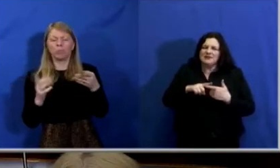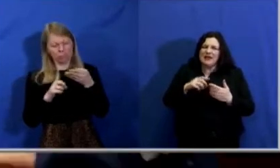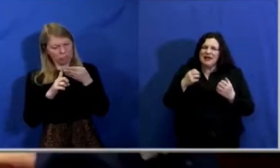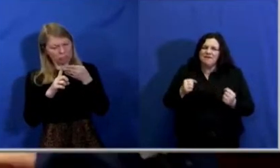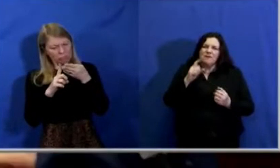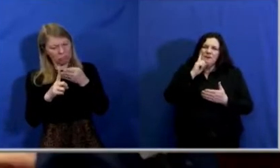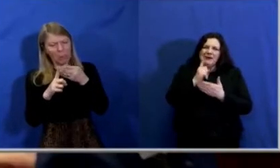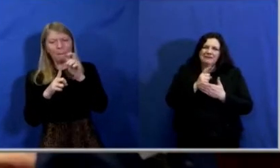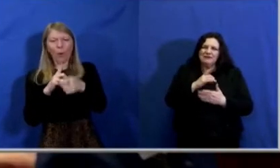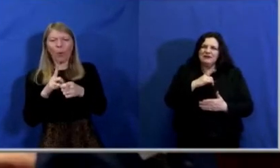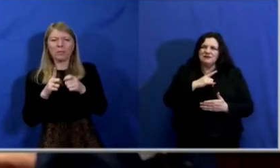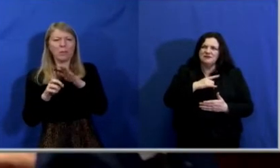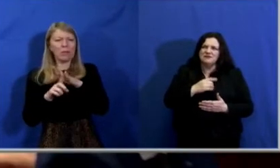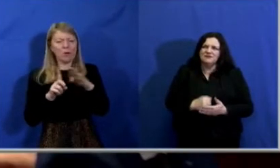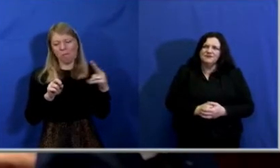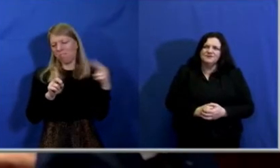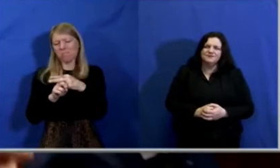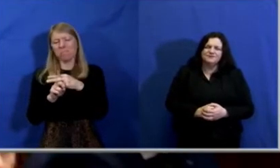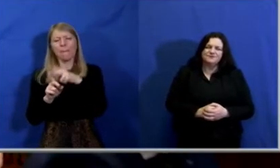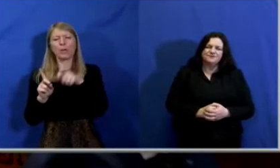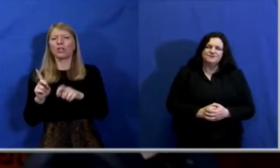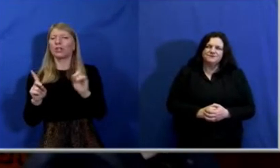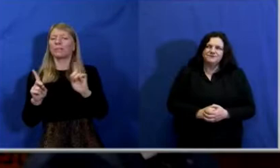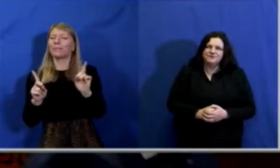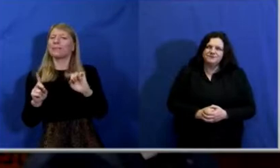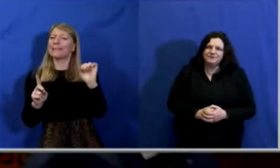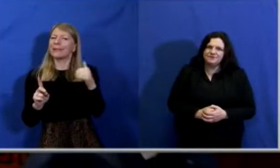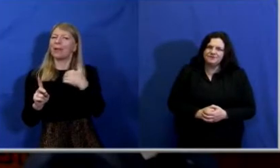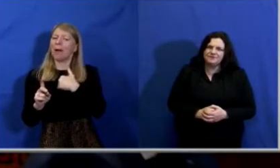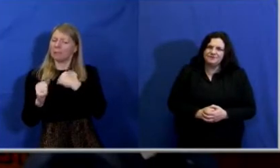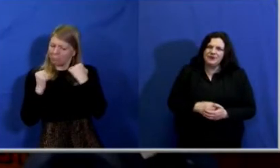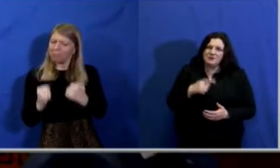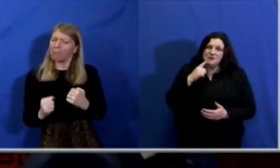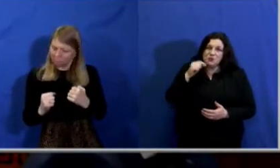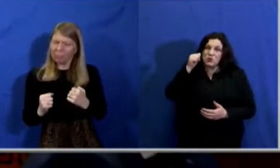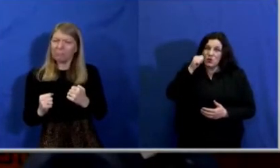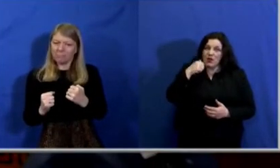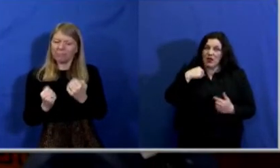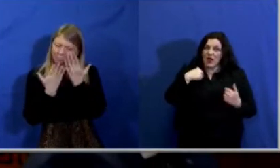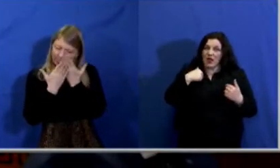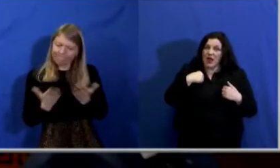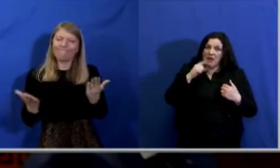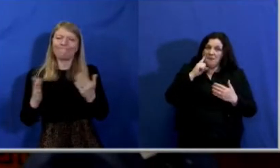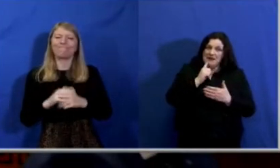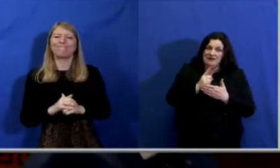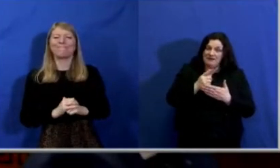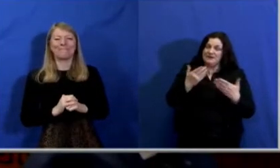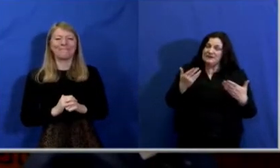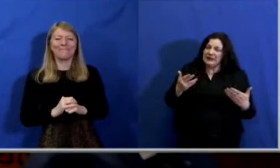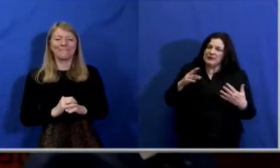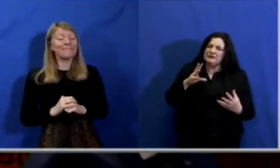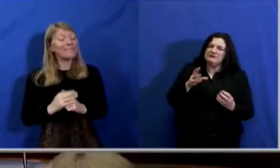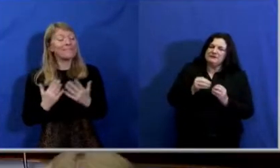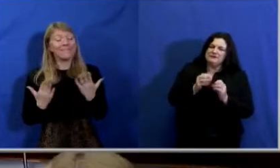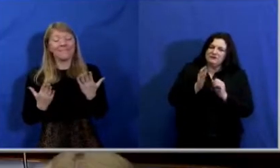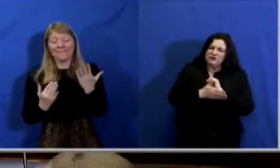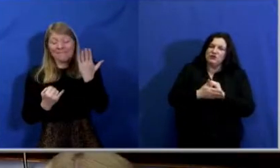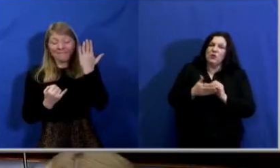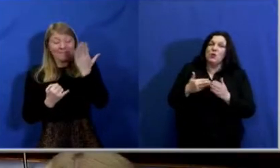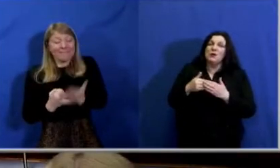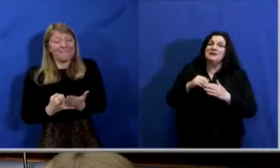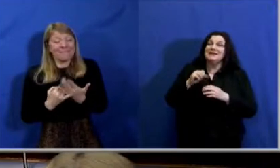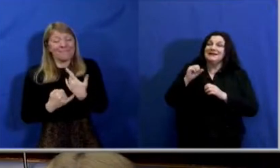his heart. But you know, I believe, as I conclude, Mr. Speaker, the lasting legacy